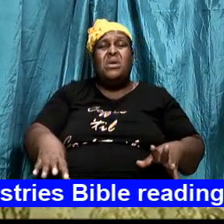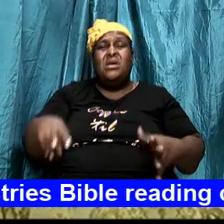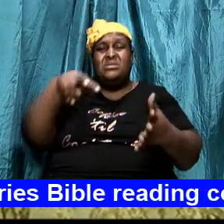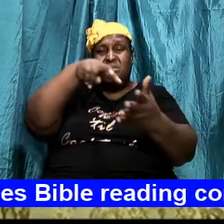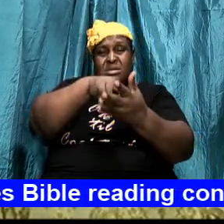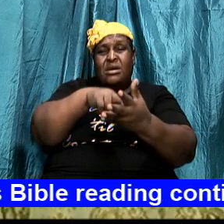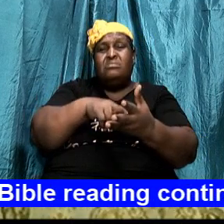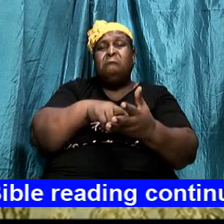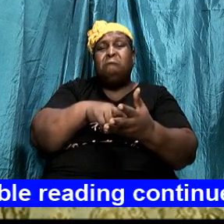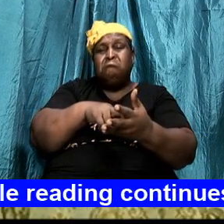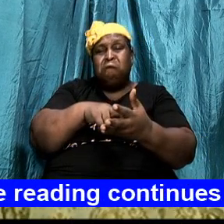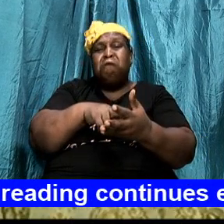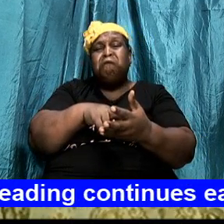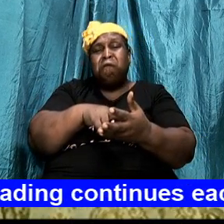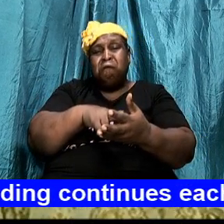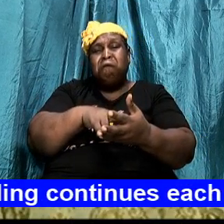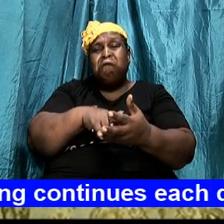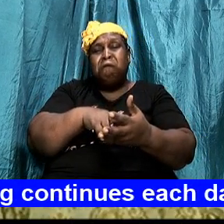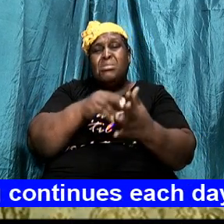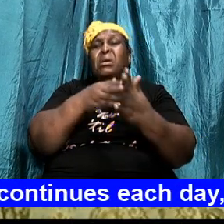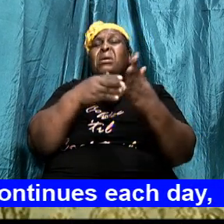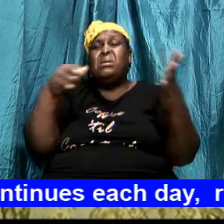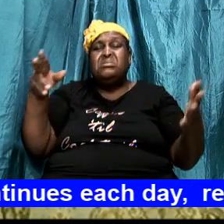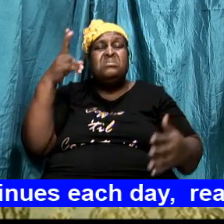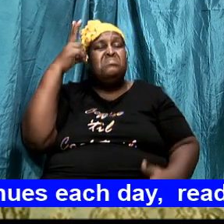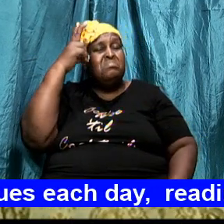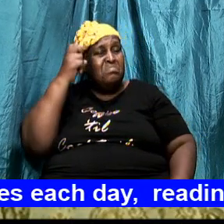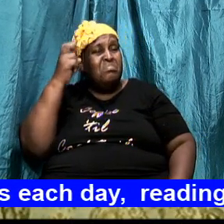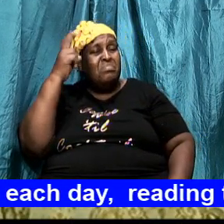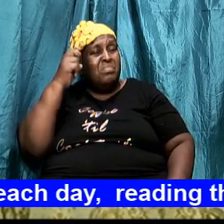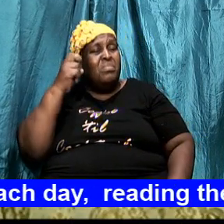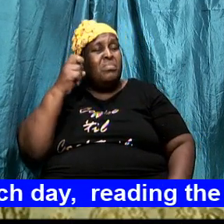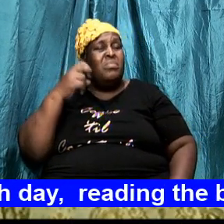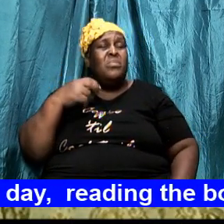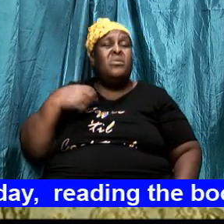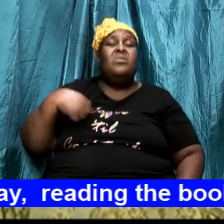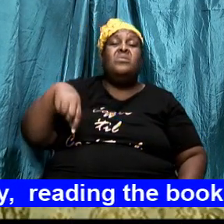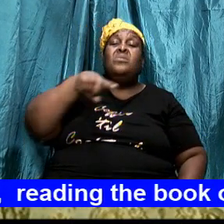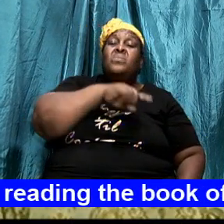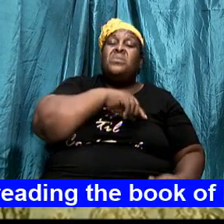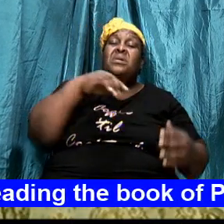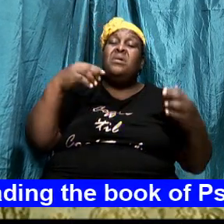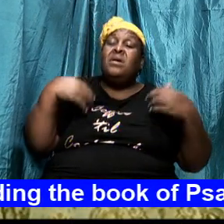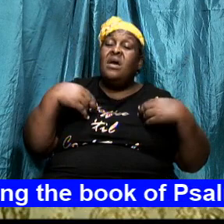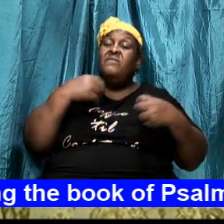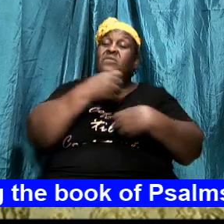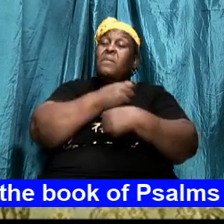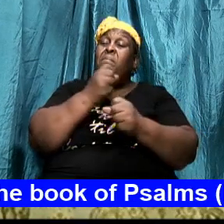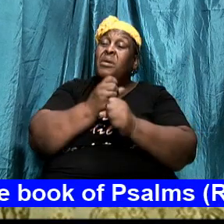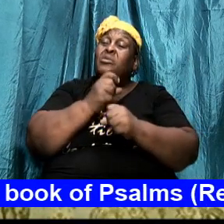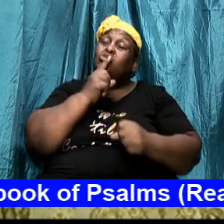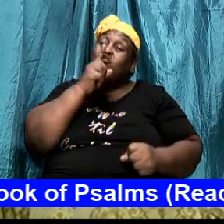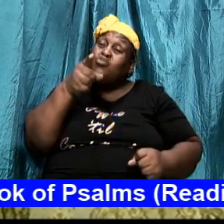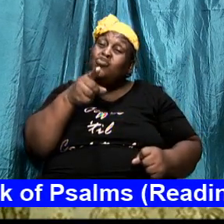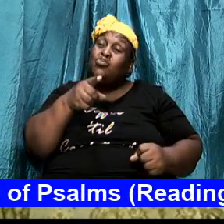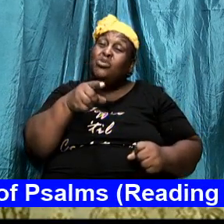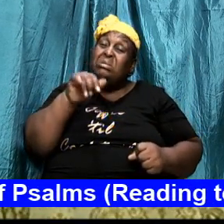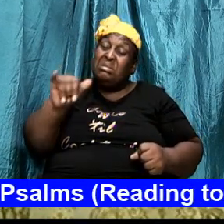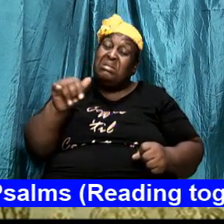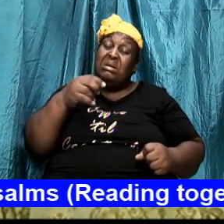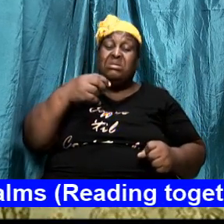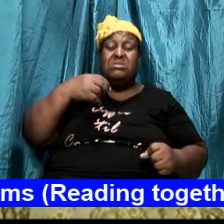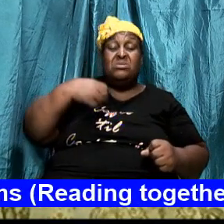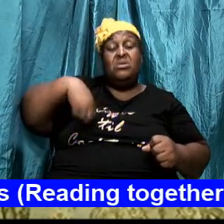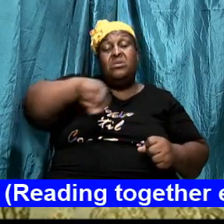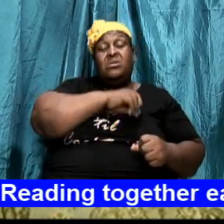got to make sure if we mean God, we have got to make sure that our lives are in